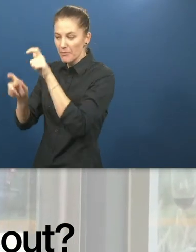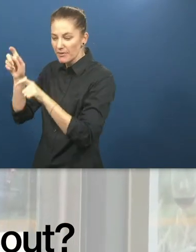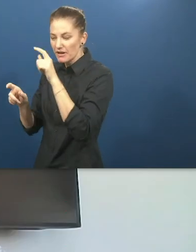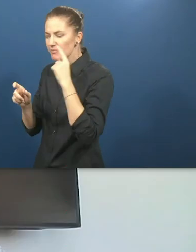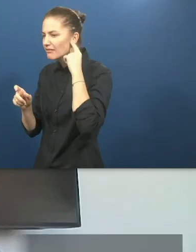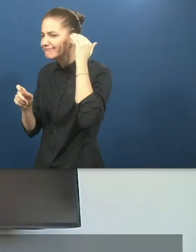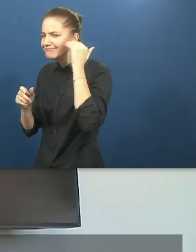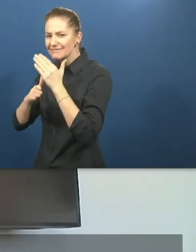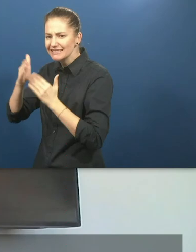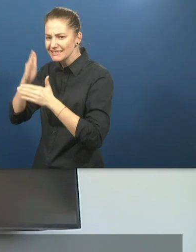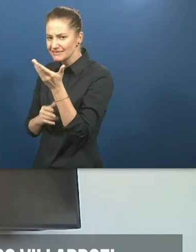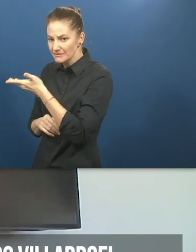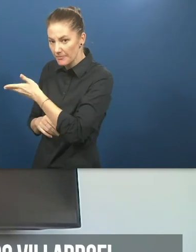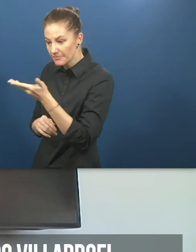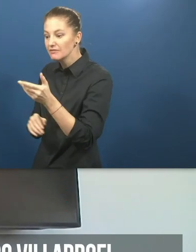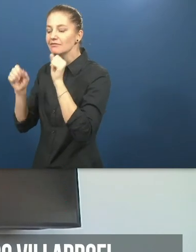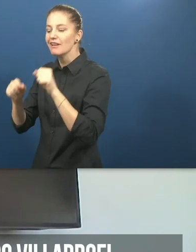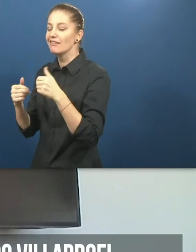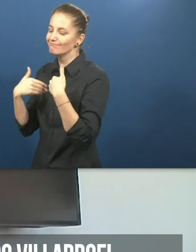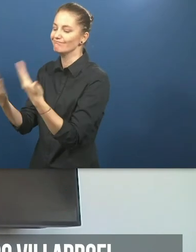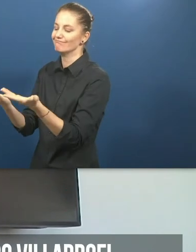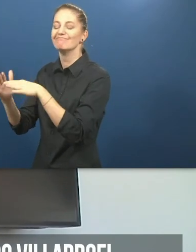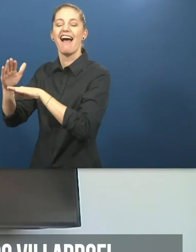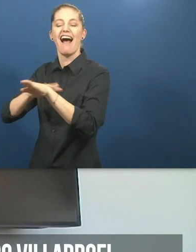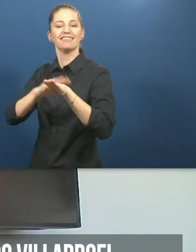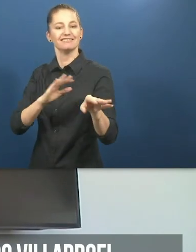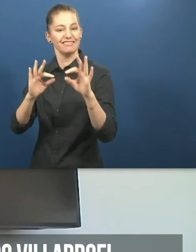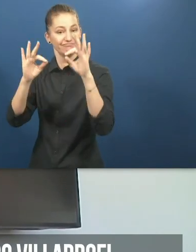What Visor about?